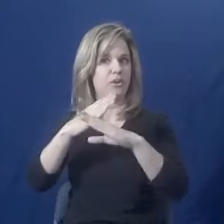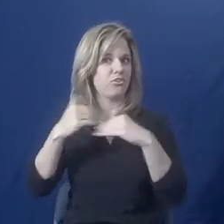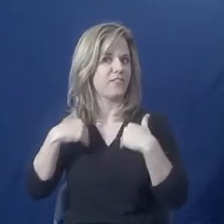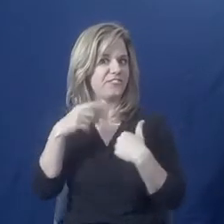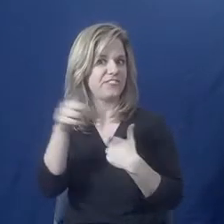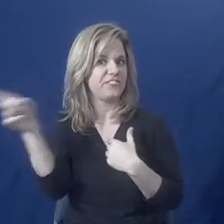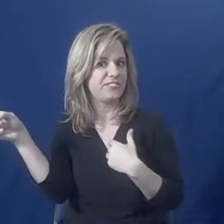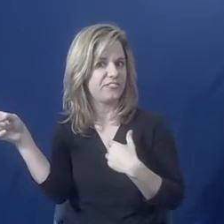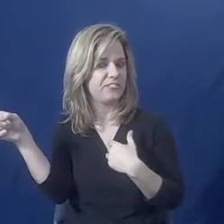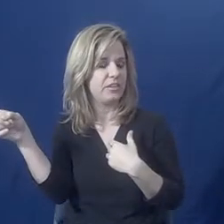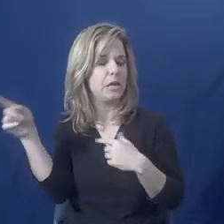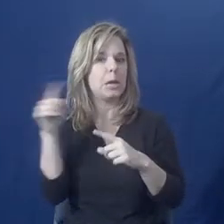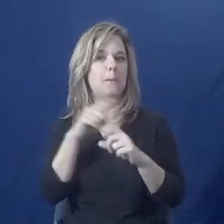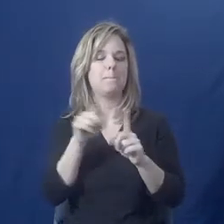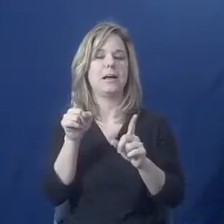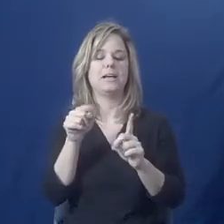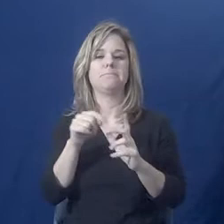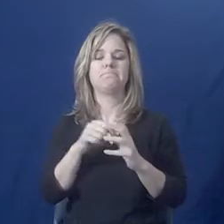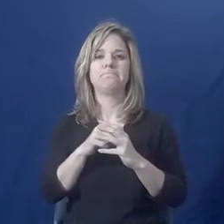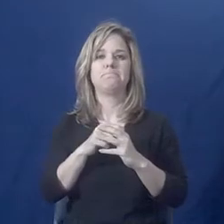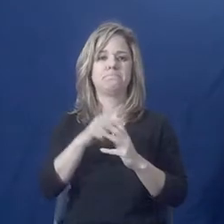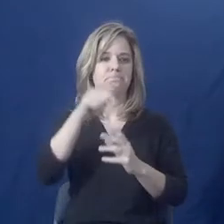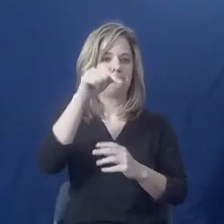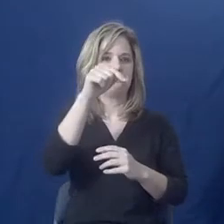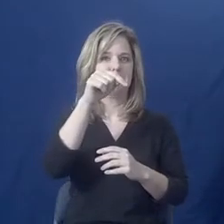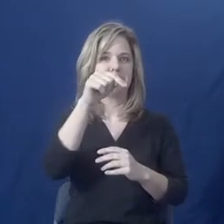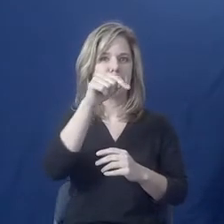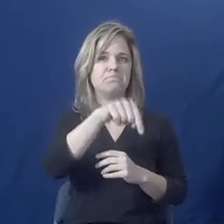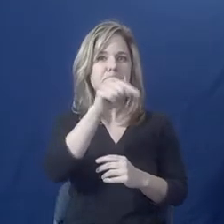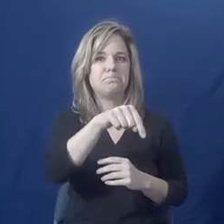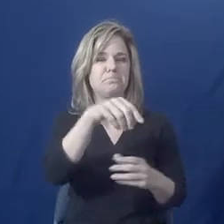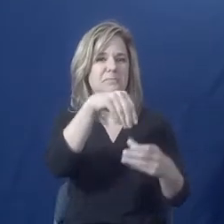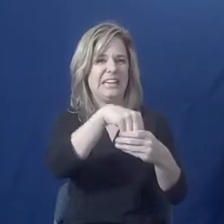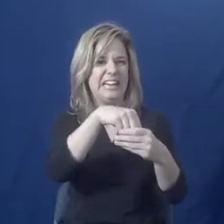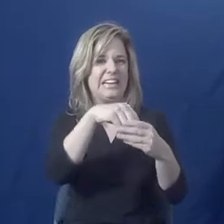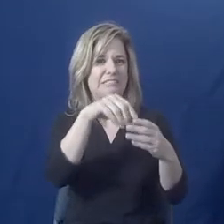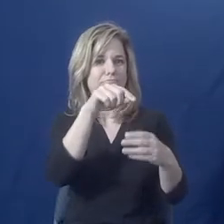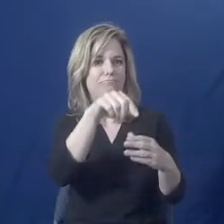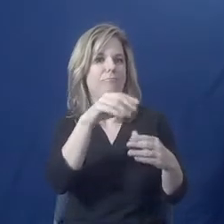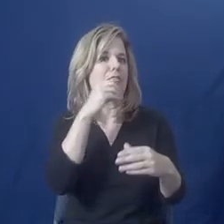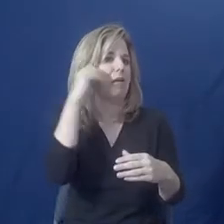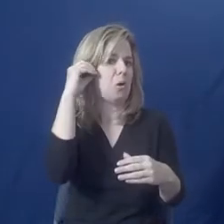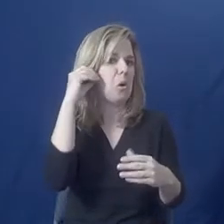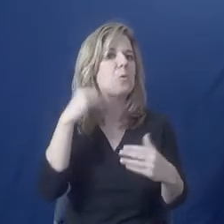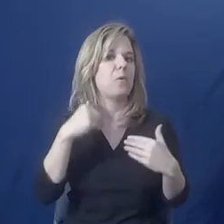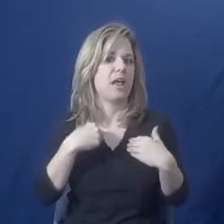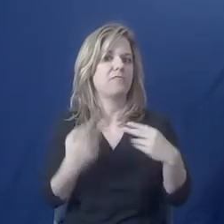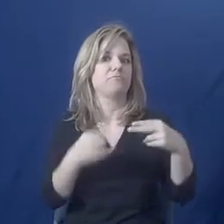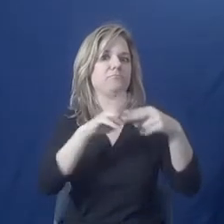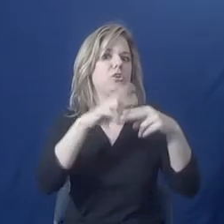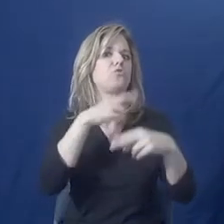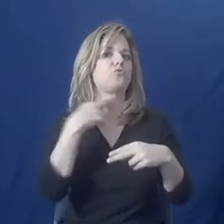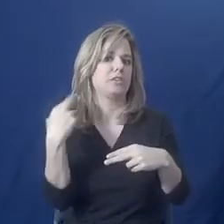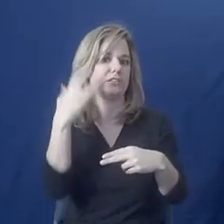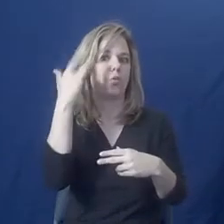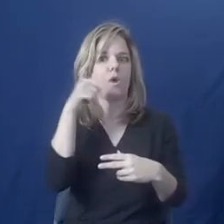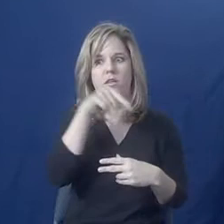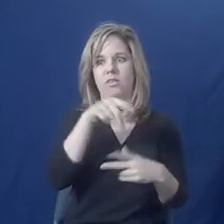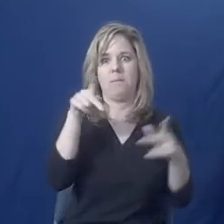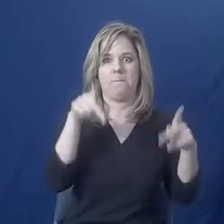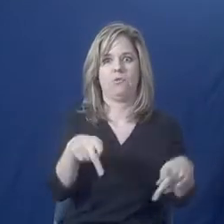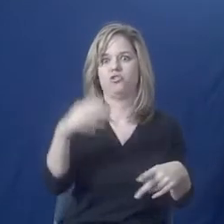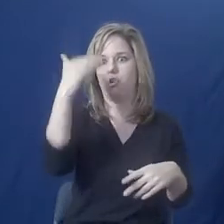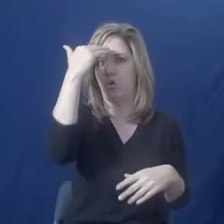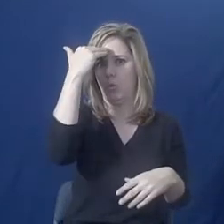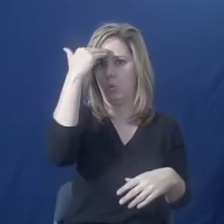world, but there are things that make it a risk because of the person who's doing the abuse.